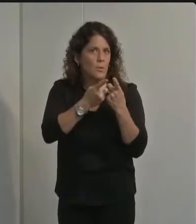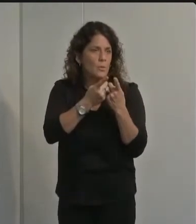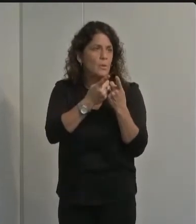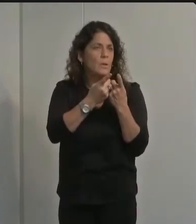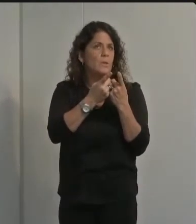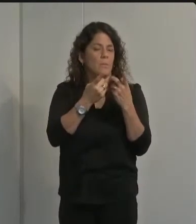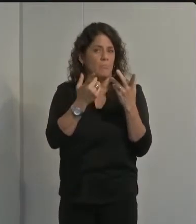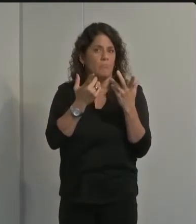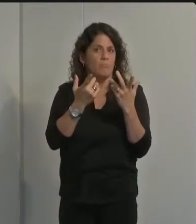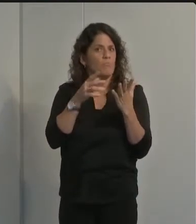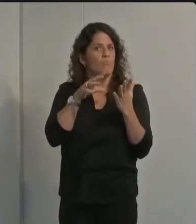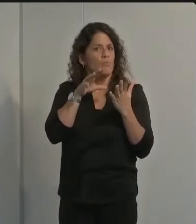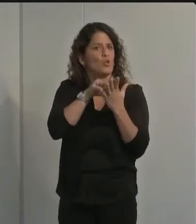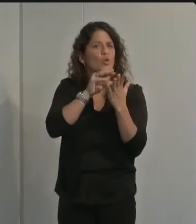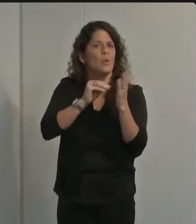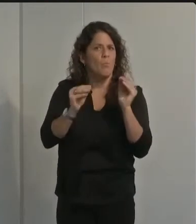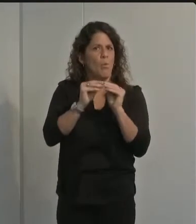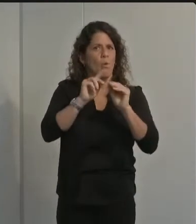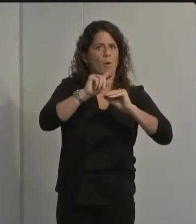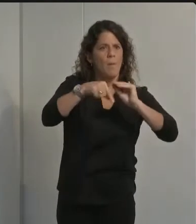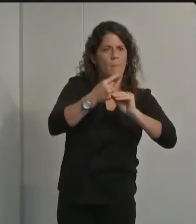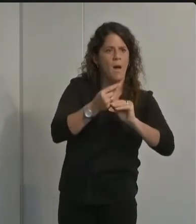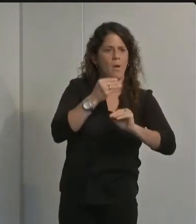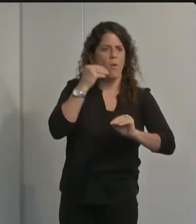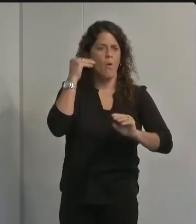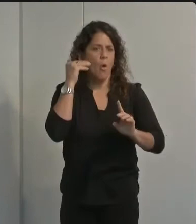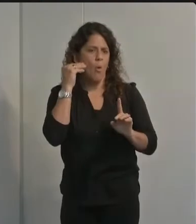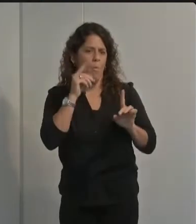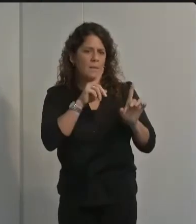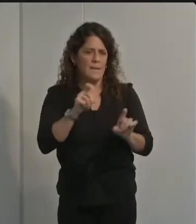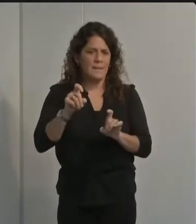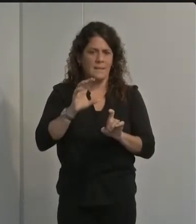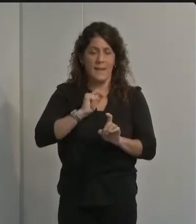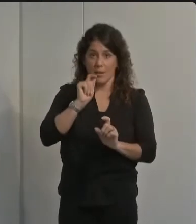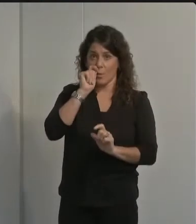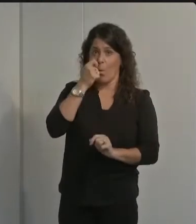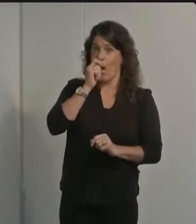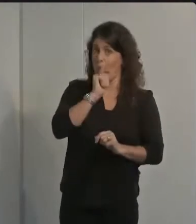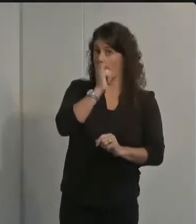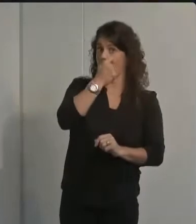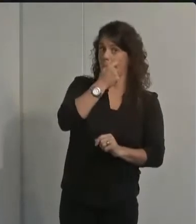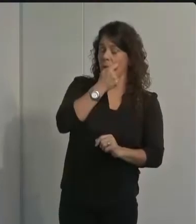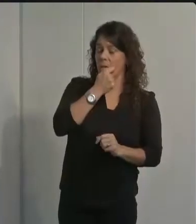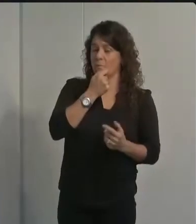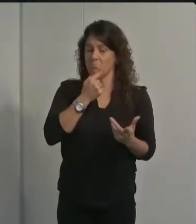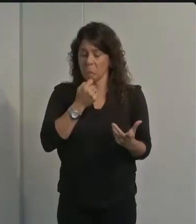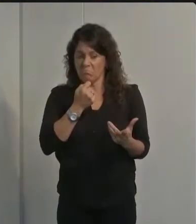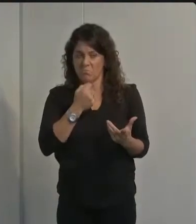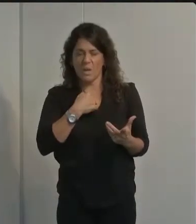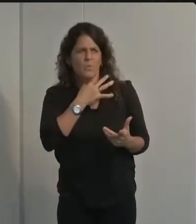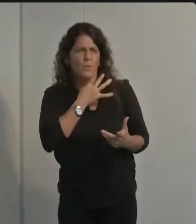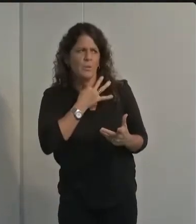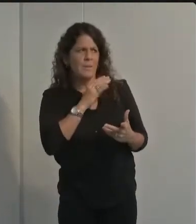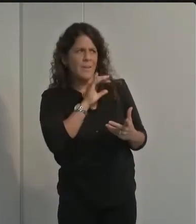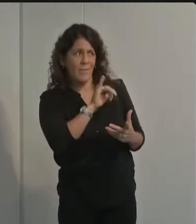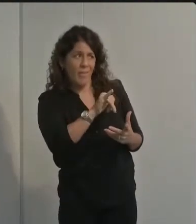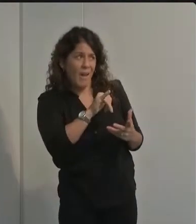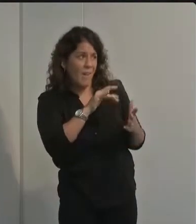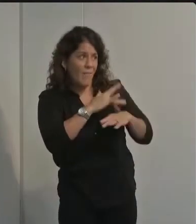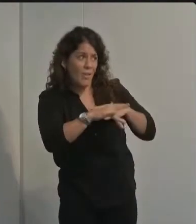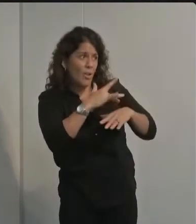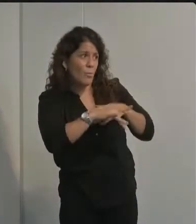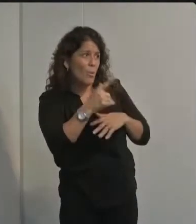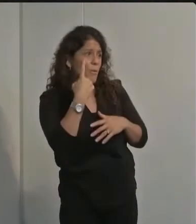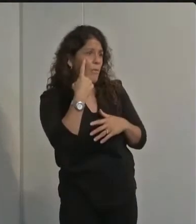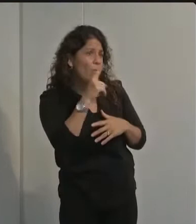to do at-home just like self swabbing nose testing um is that something that's going to be available for